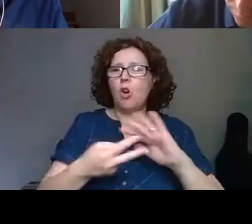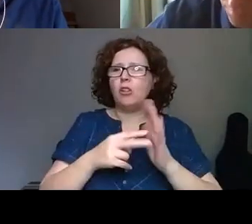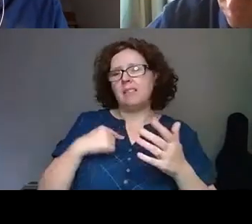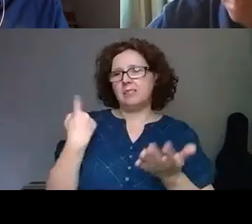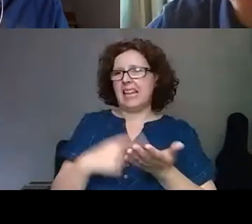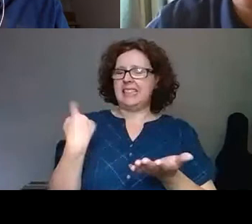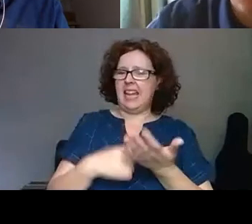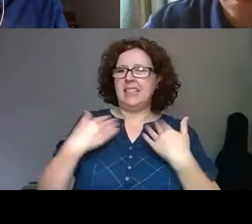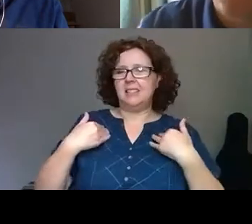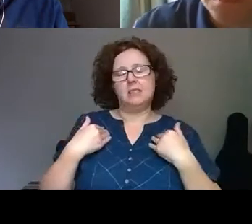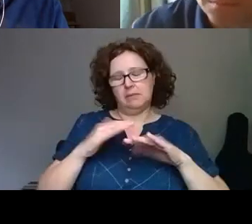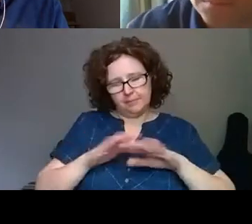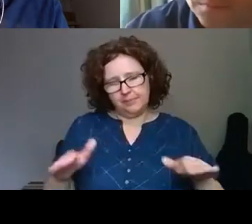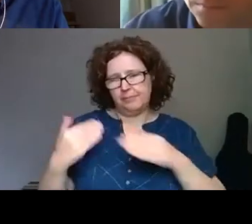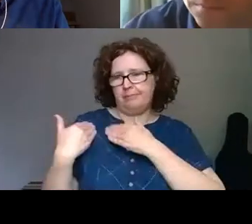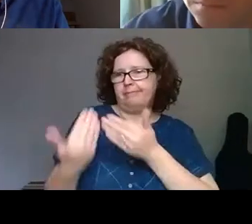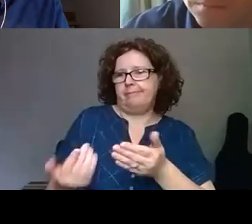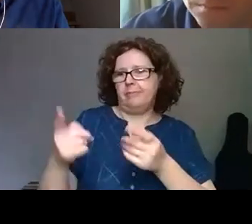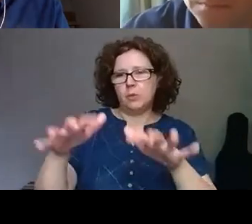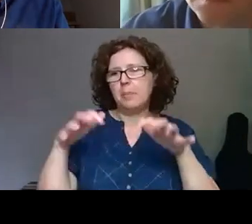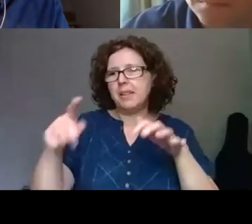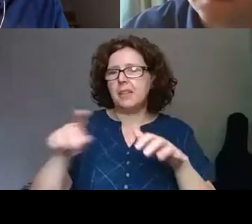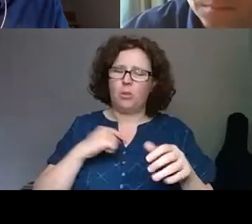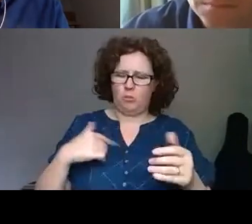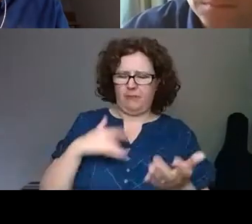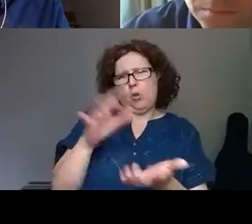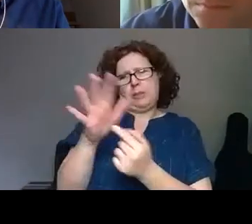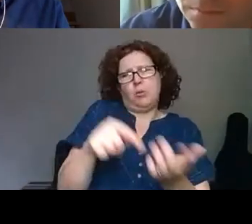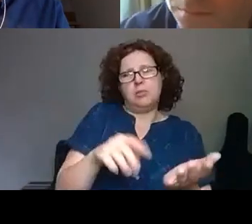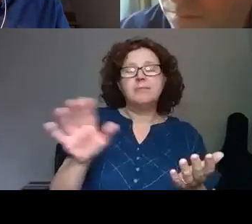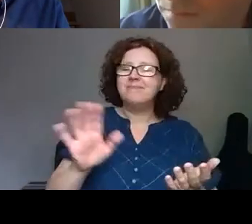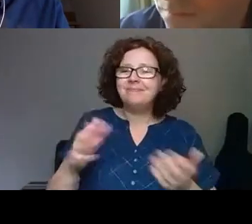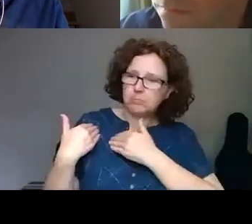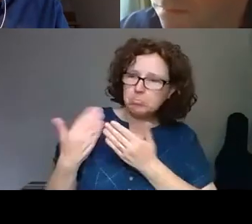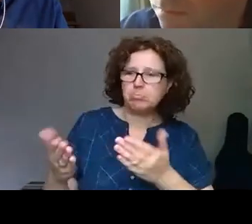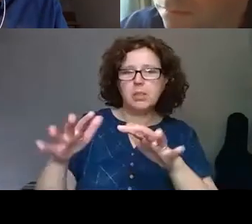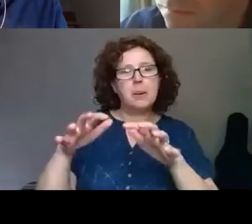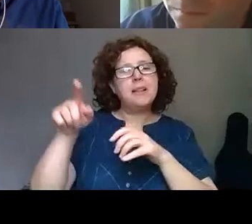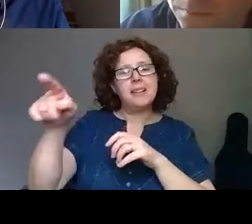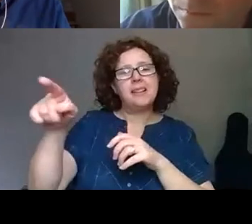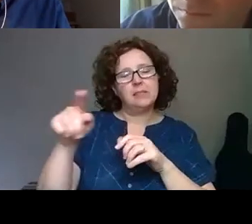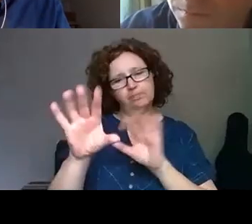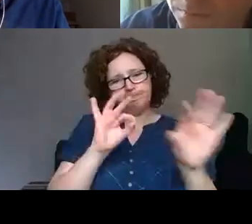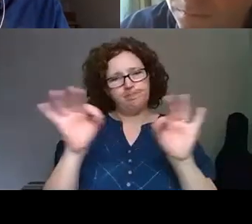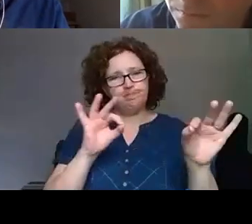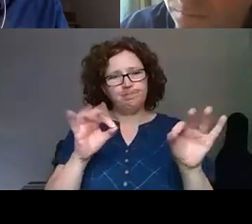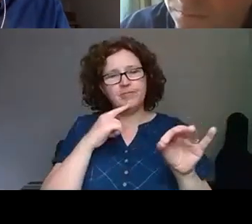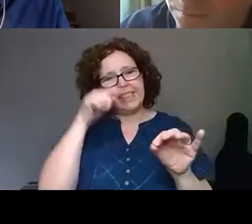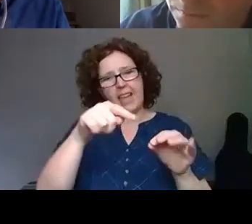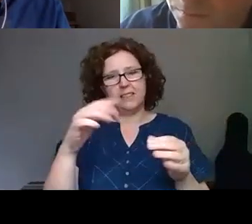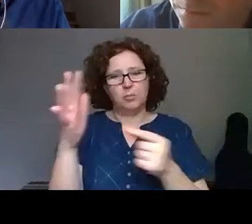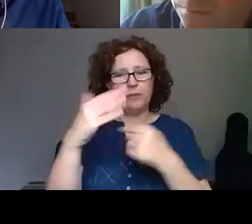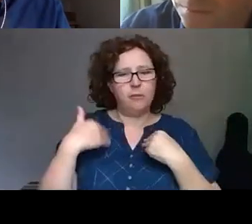times and being less precious about what we think is important and allowing the public and allowing people to have their say